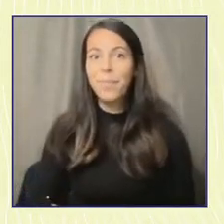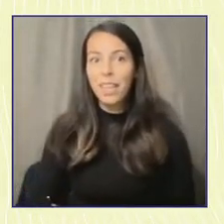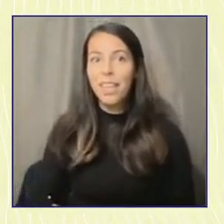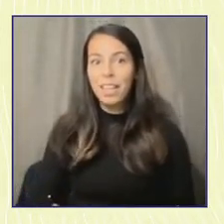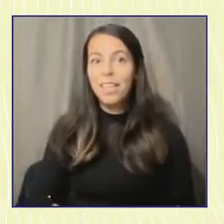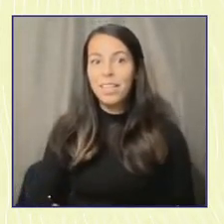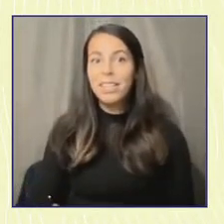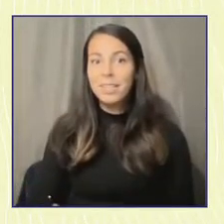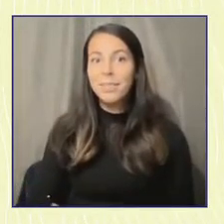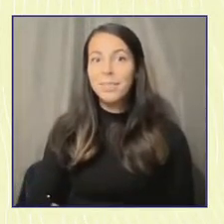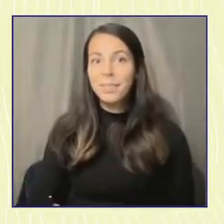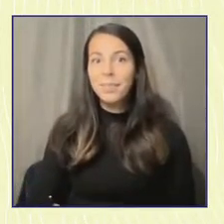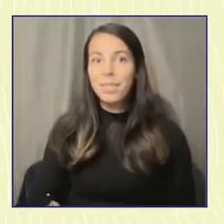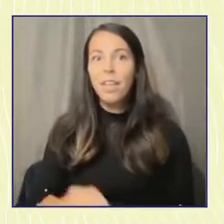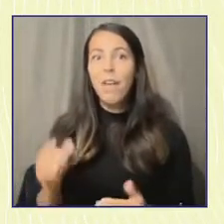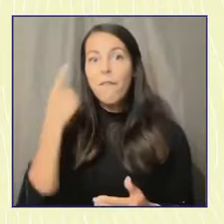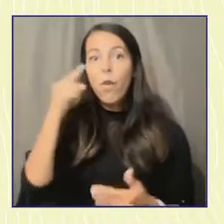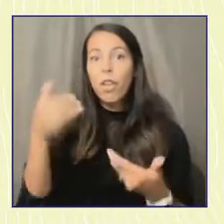like the New Georgia Project.